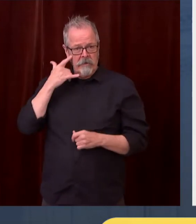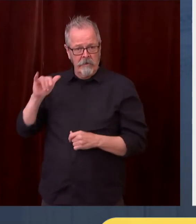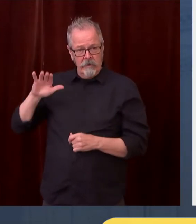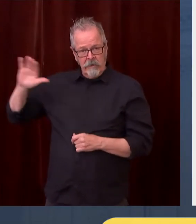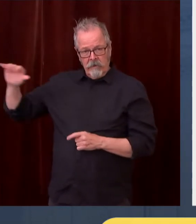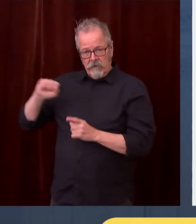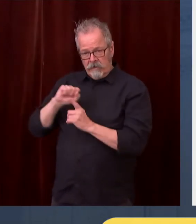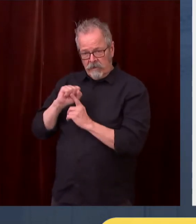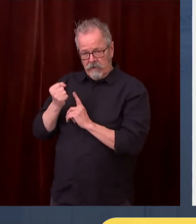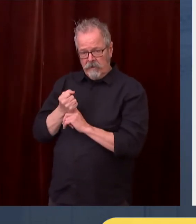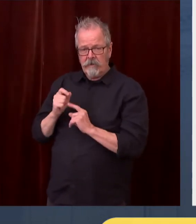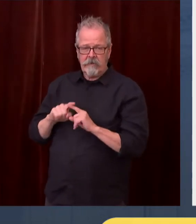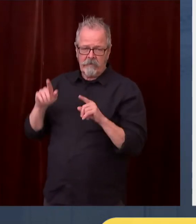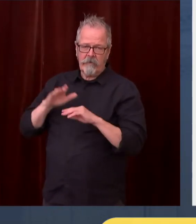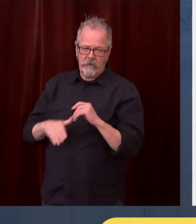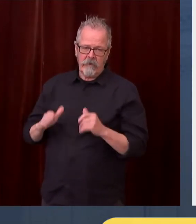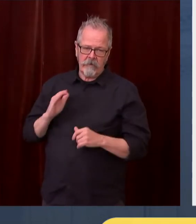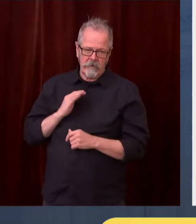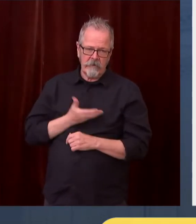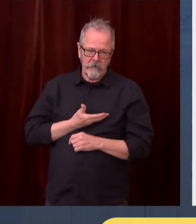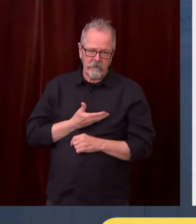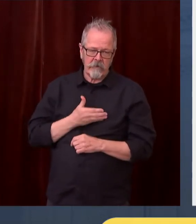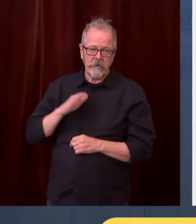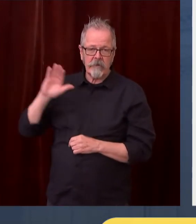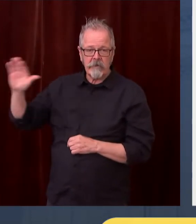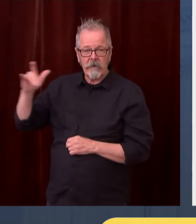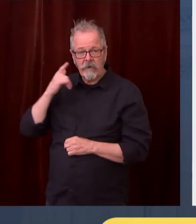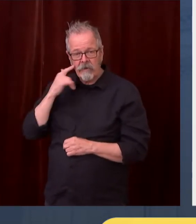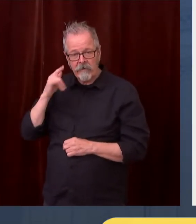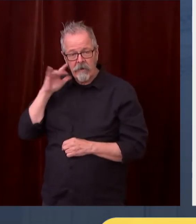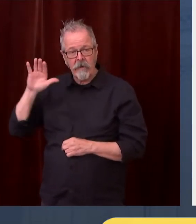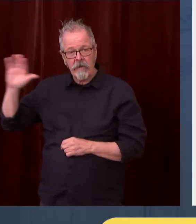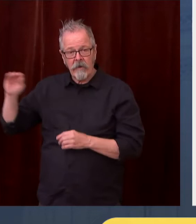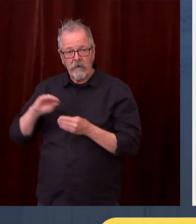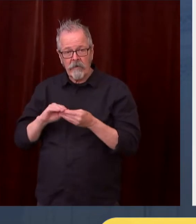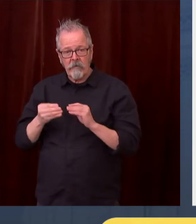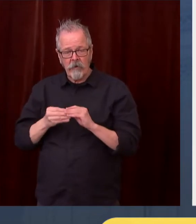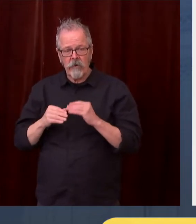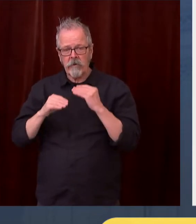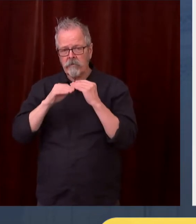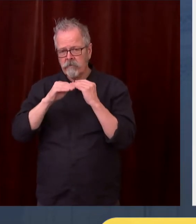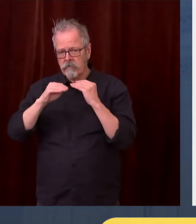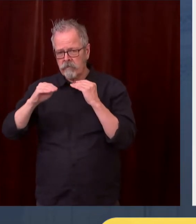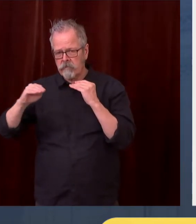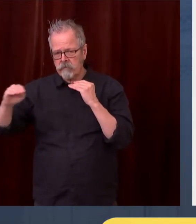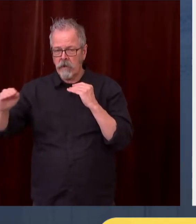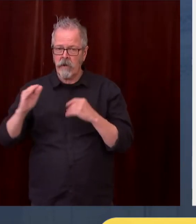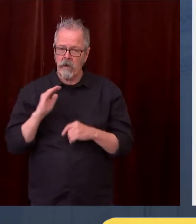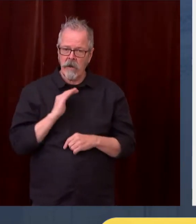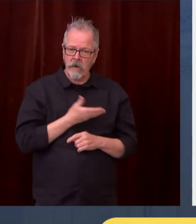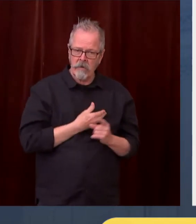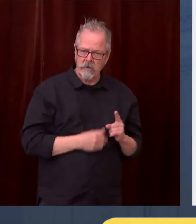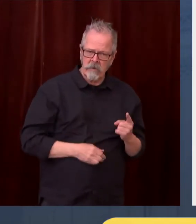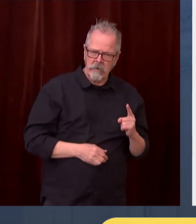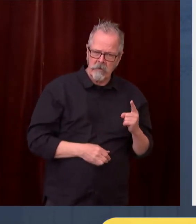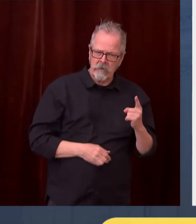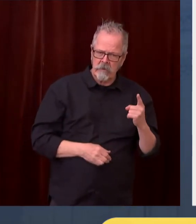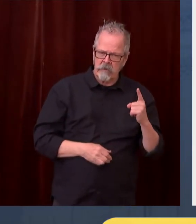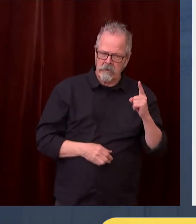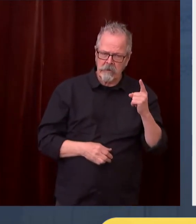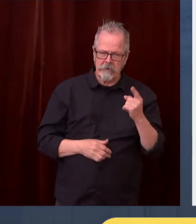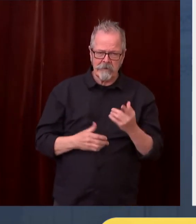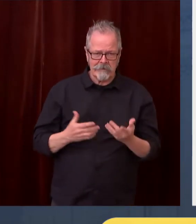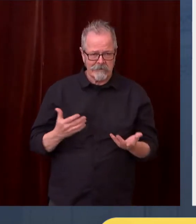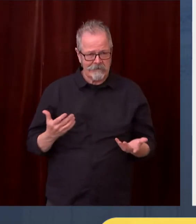So, we think it's important that we dig in and we really focus on how do we redouble our efforts around masking, around social distancing,